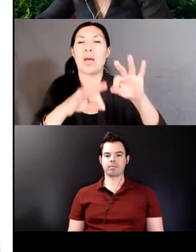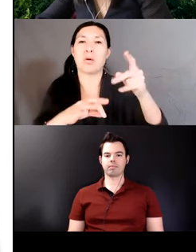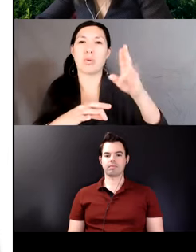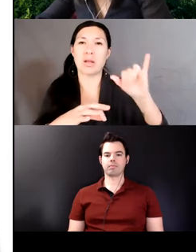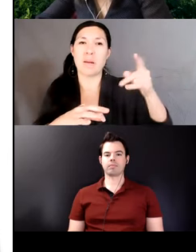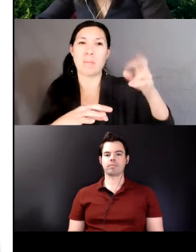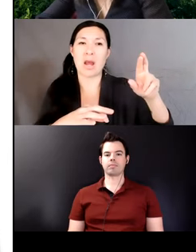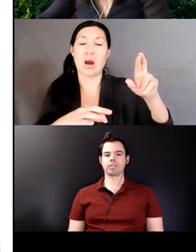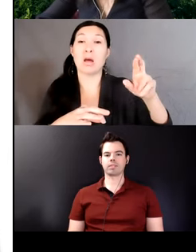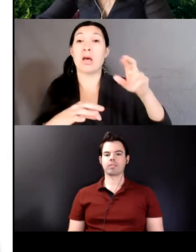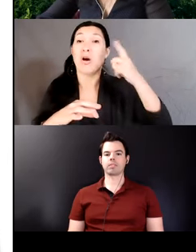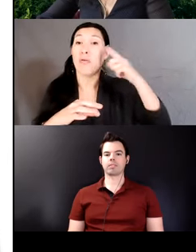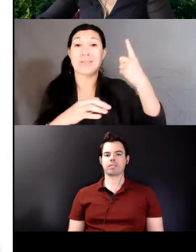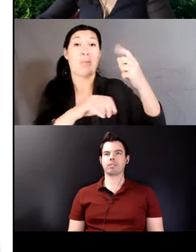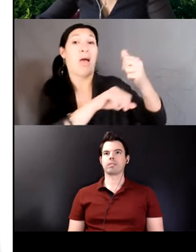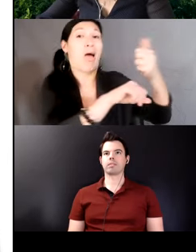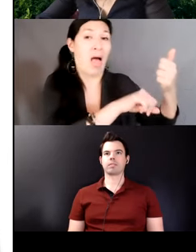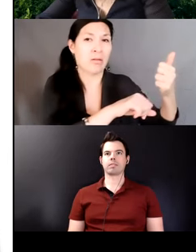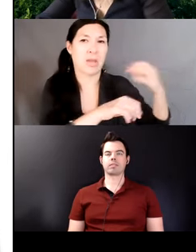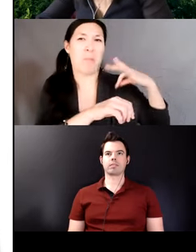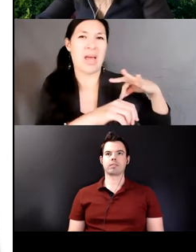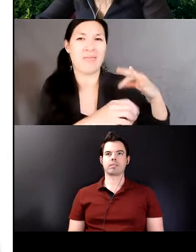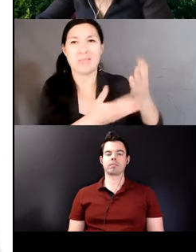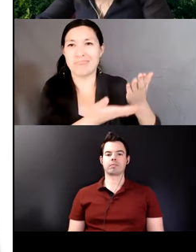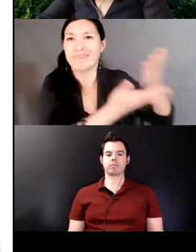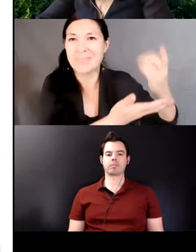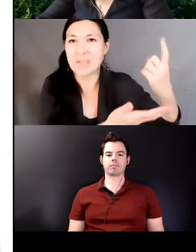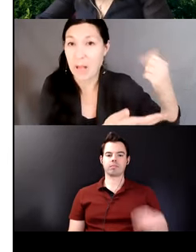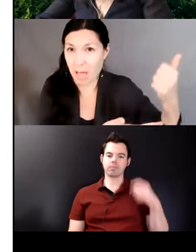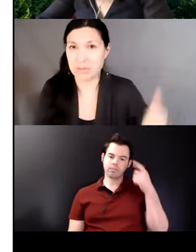for someone else or for the benefit of someone else.